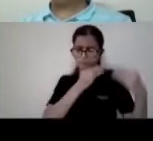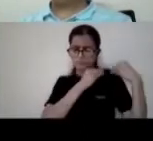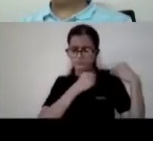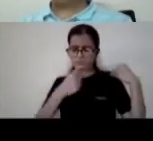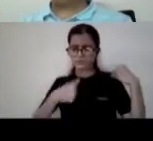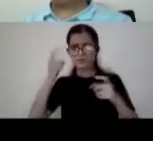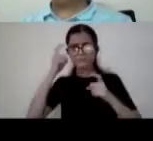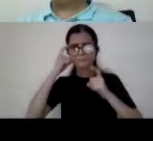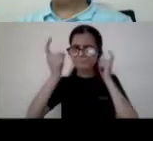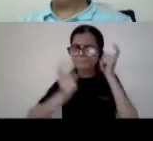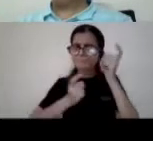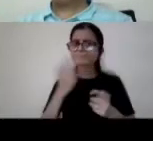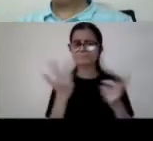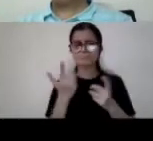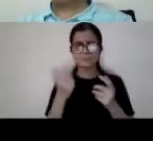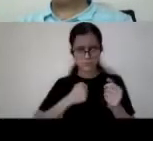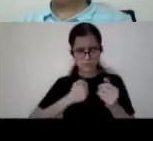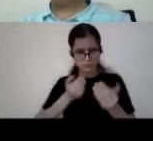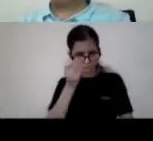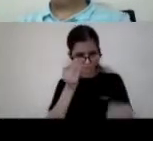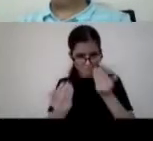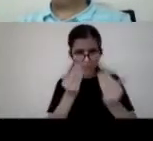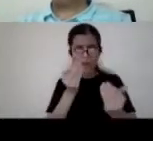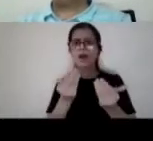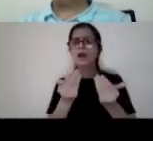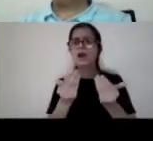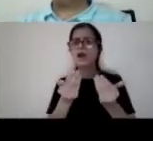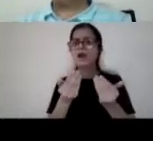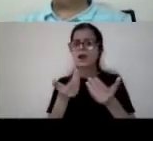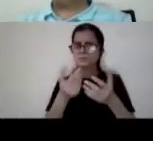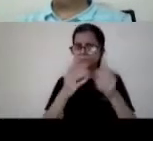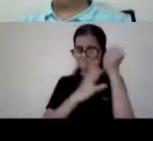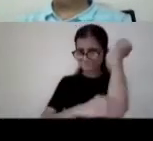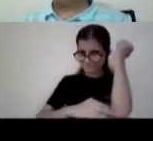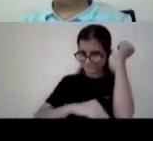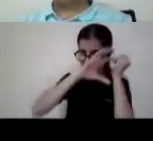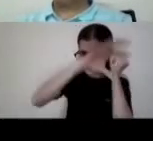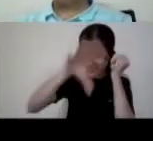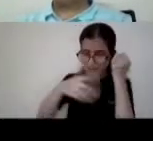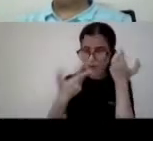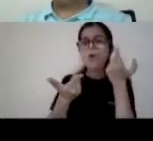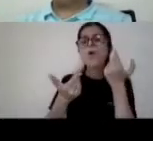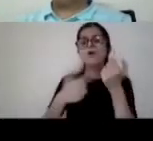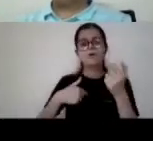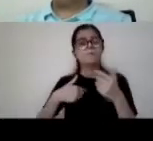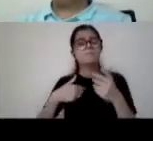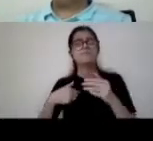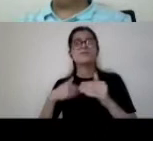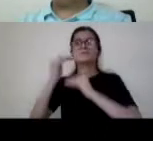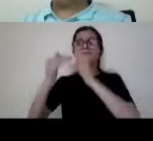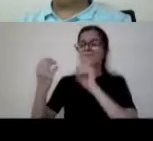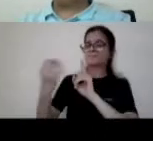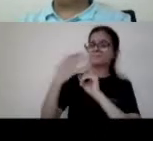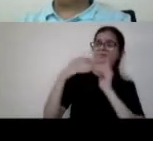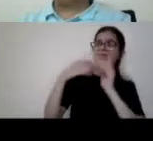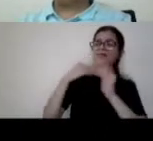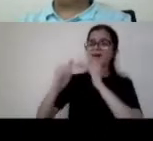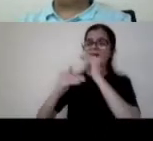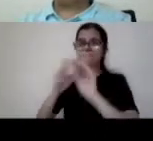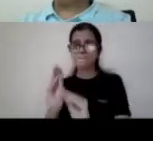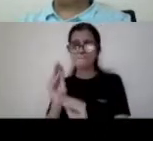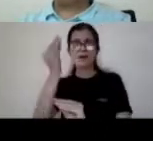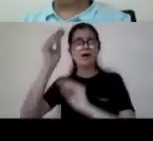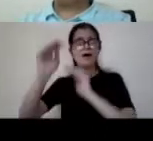do we want to compare ourselves with poor nations or do we want to aspire to do what the best